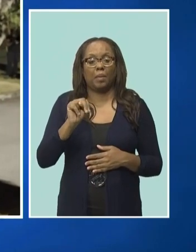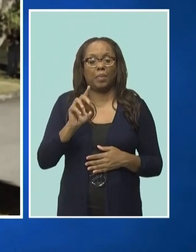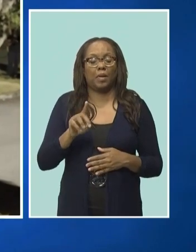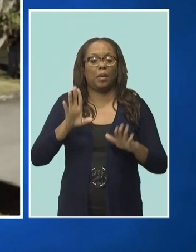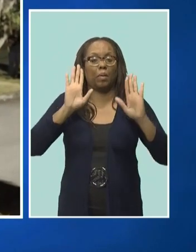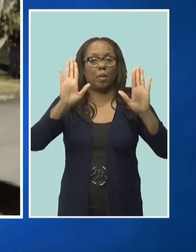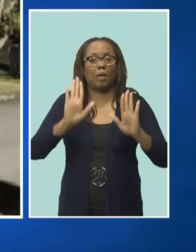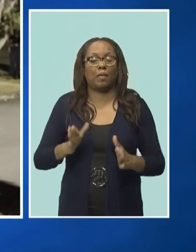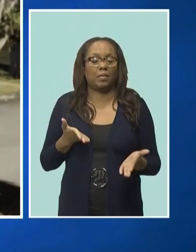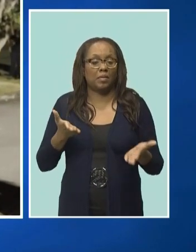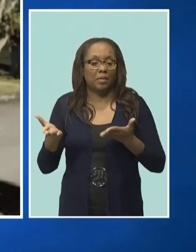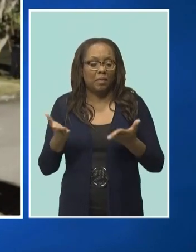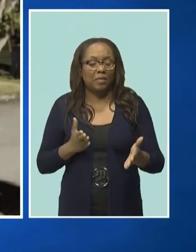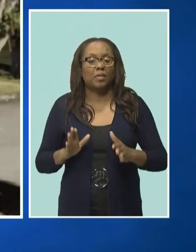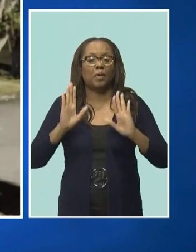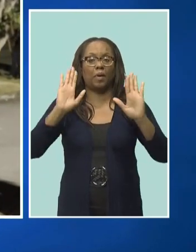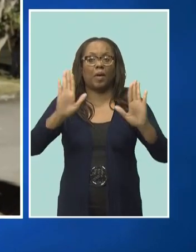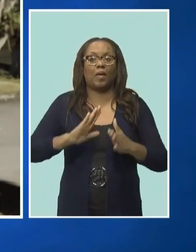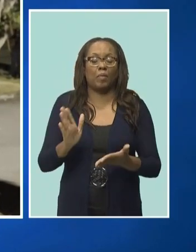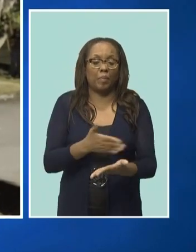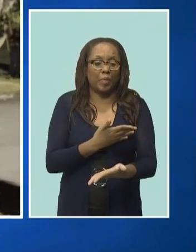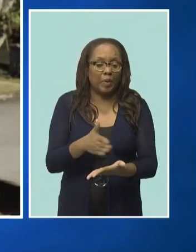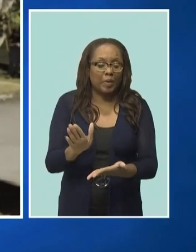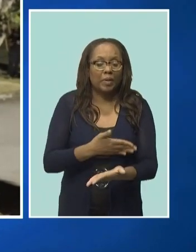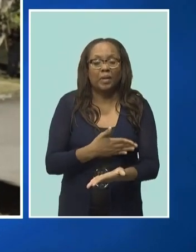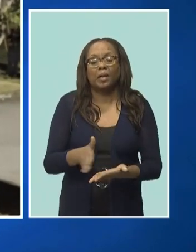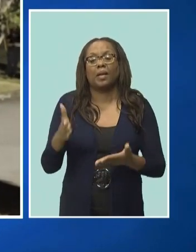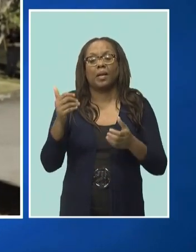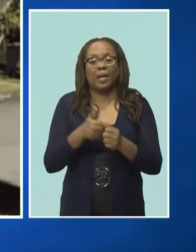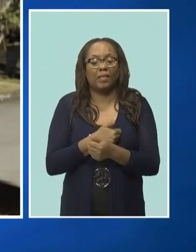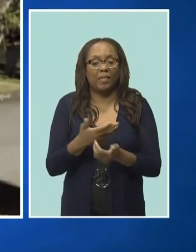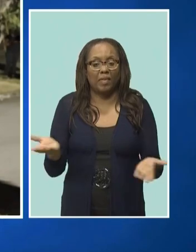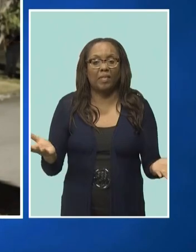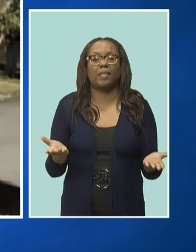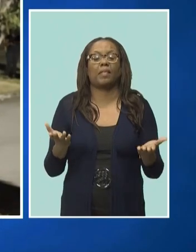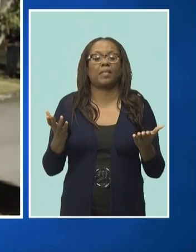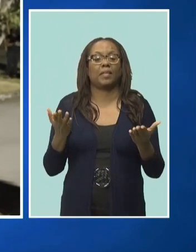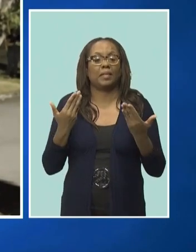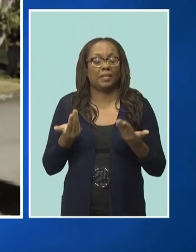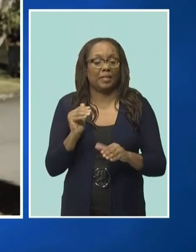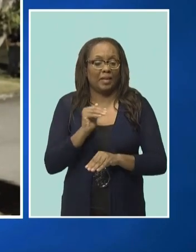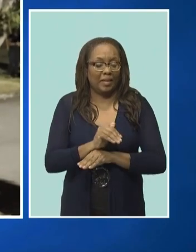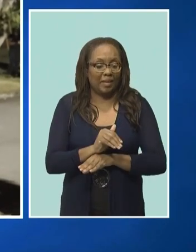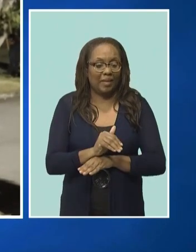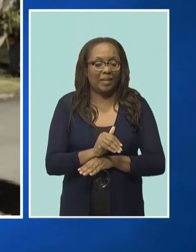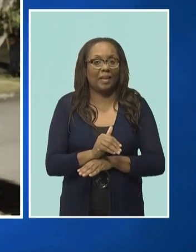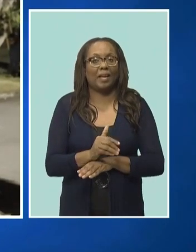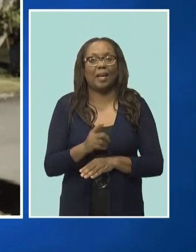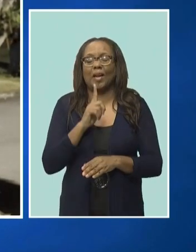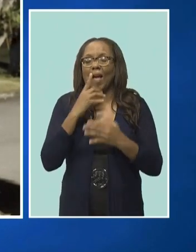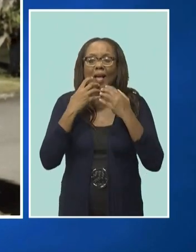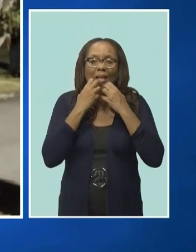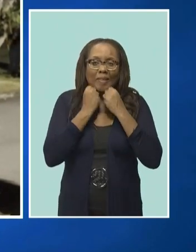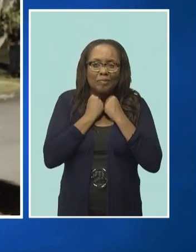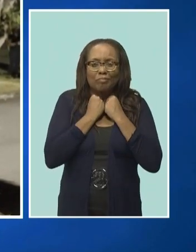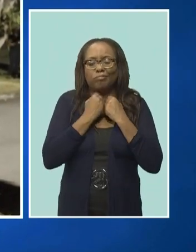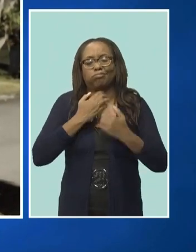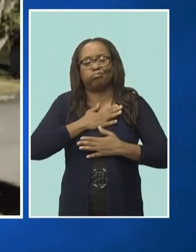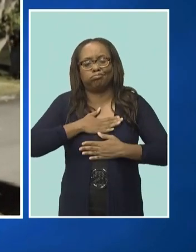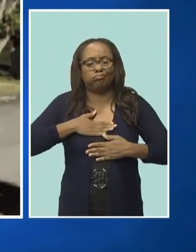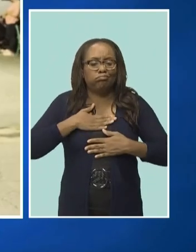music and renditioning and everything that they give us tonight. And I loved it. It was